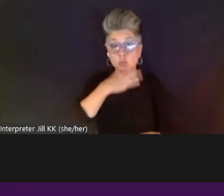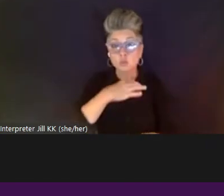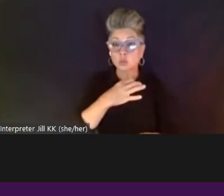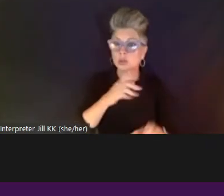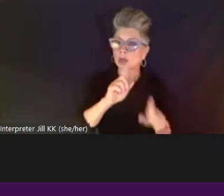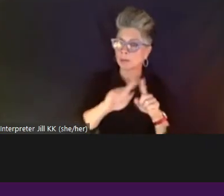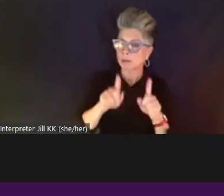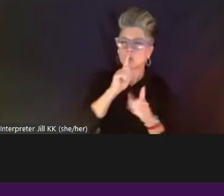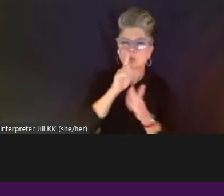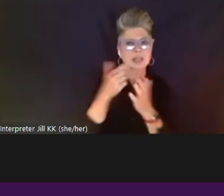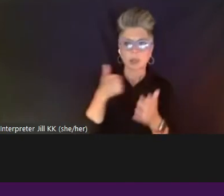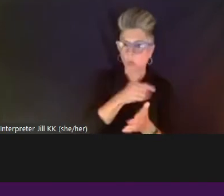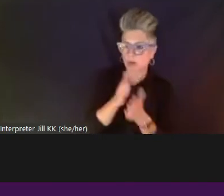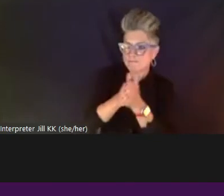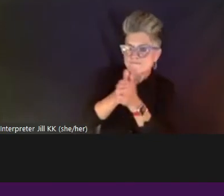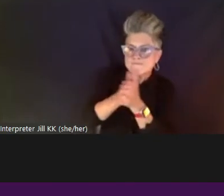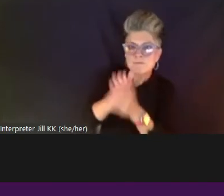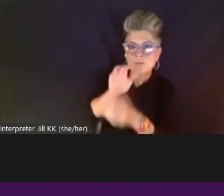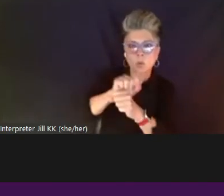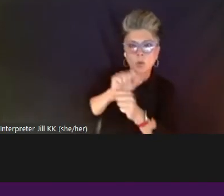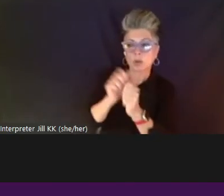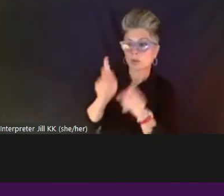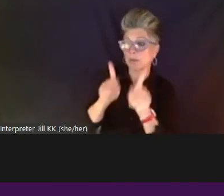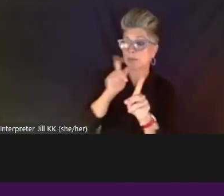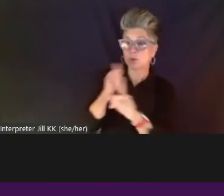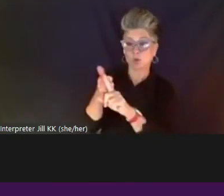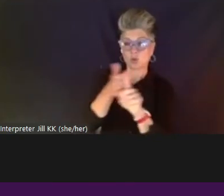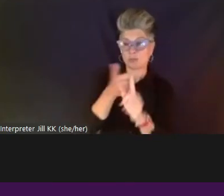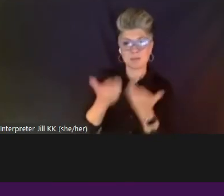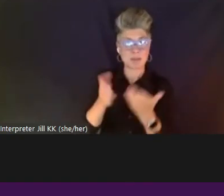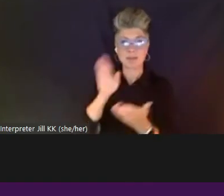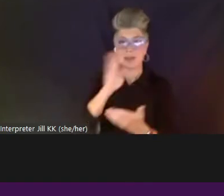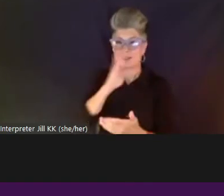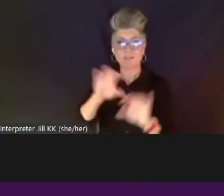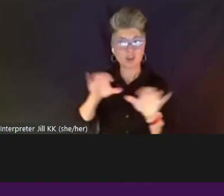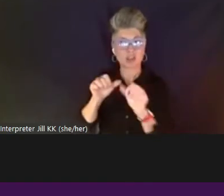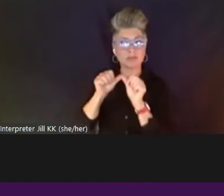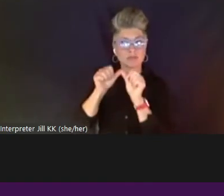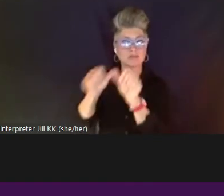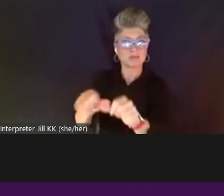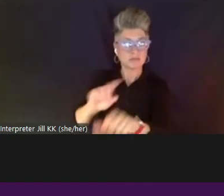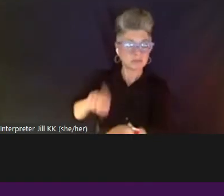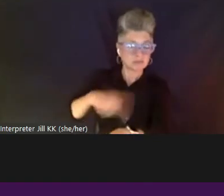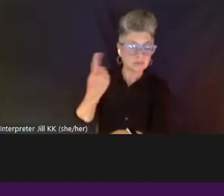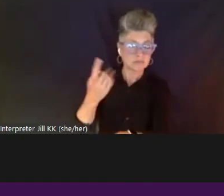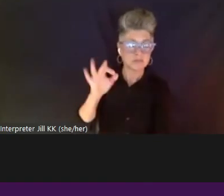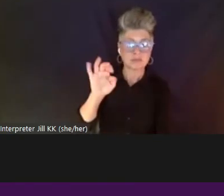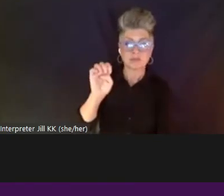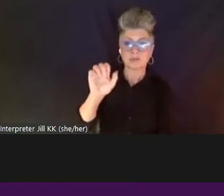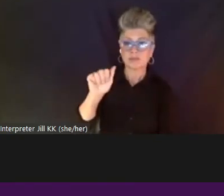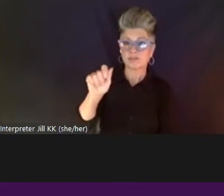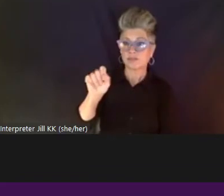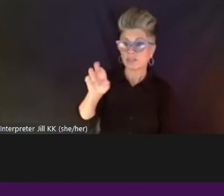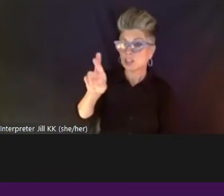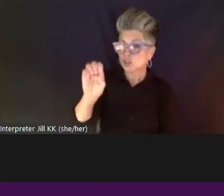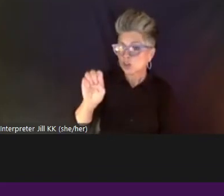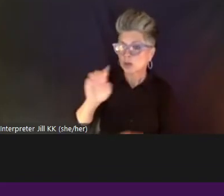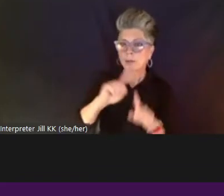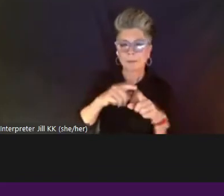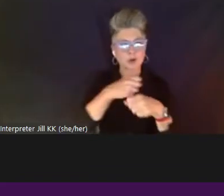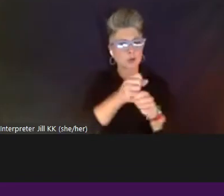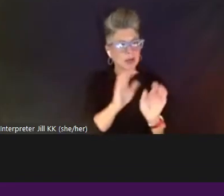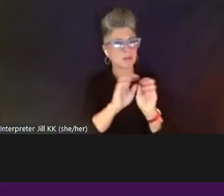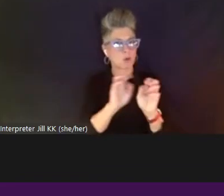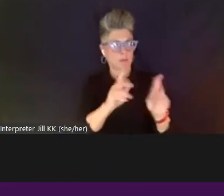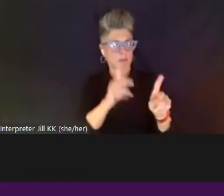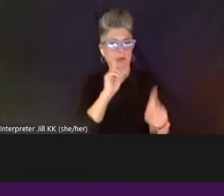interested in, in working with people who maybe haven't done a feature before, and just creating more opportunities in the digital space as well.